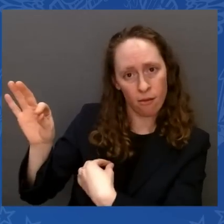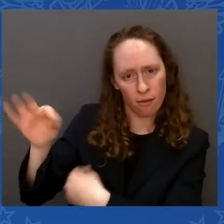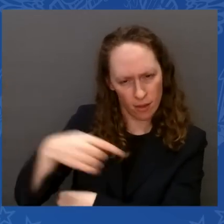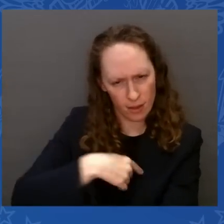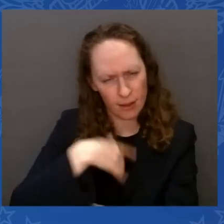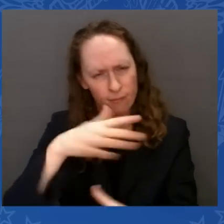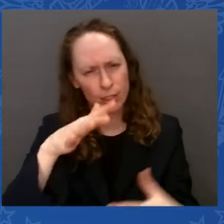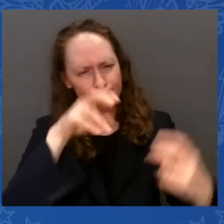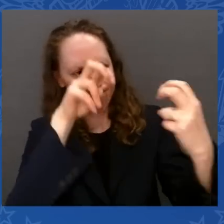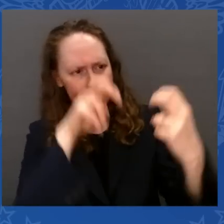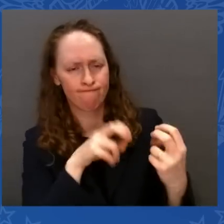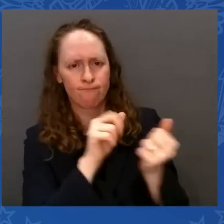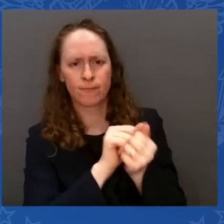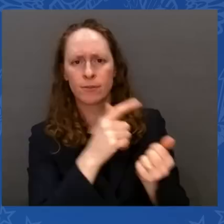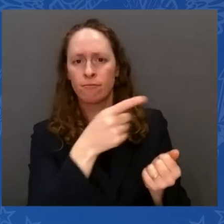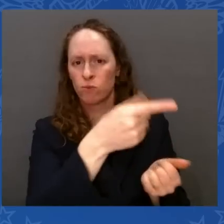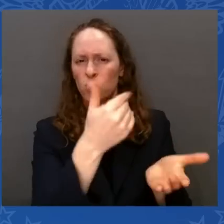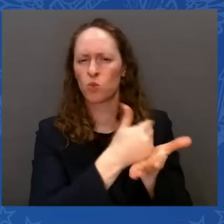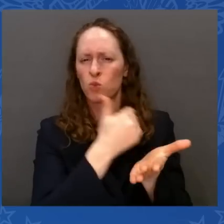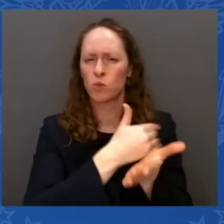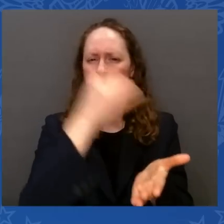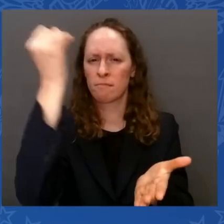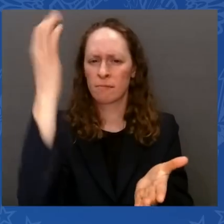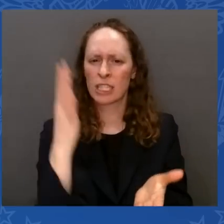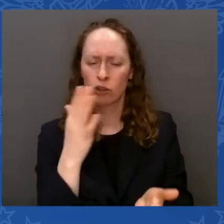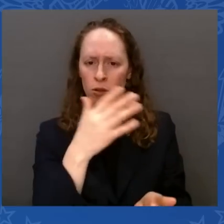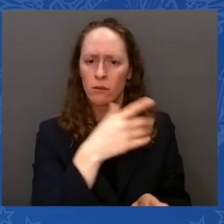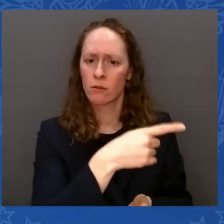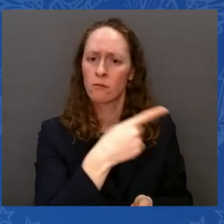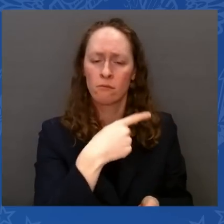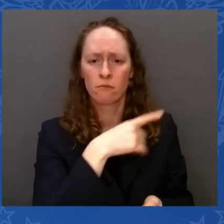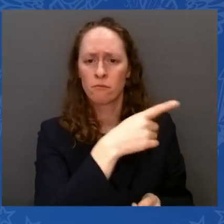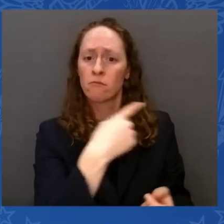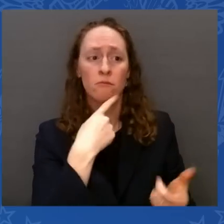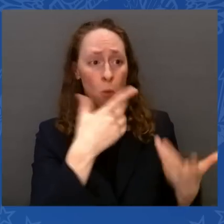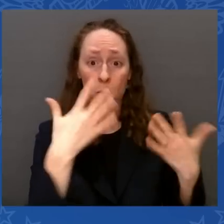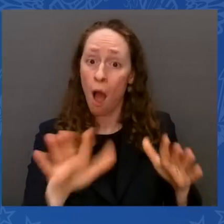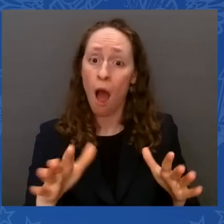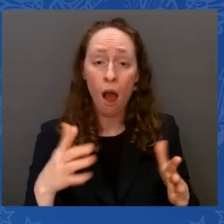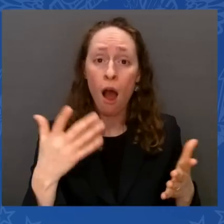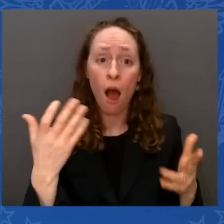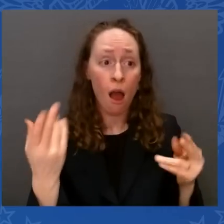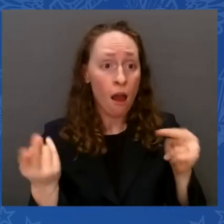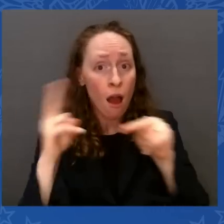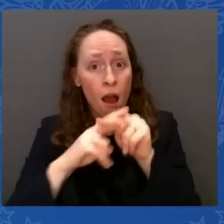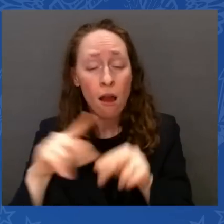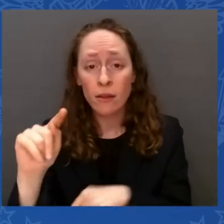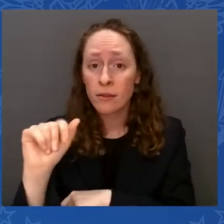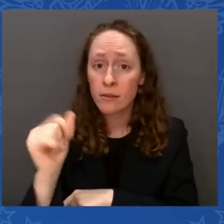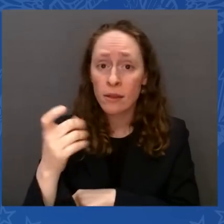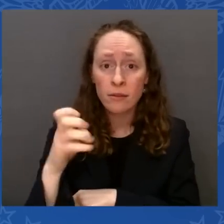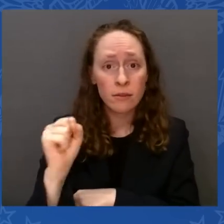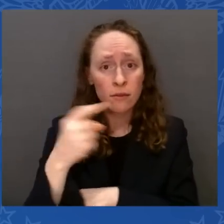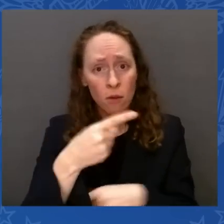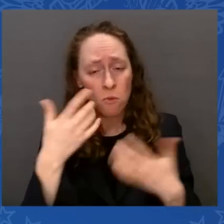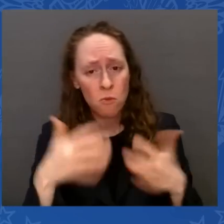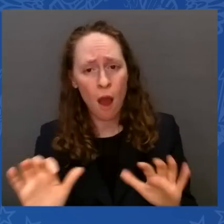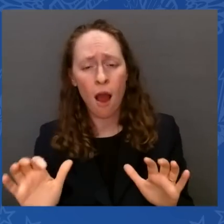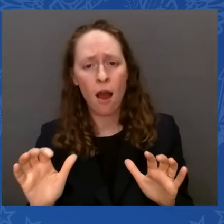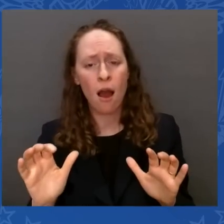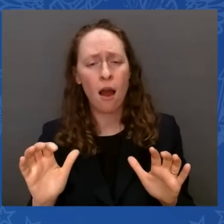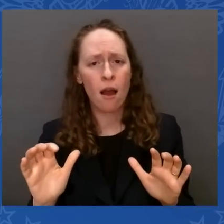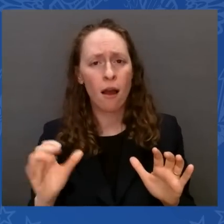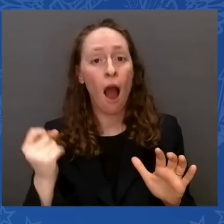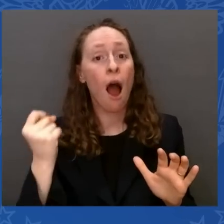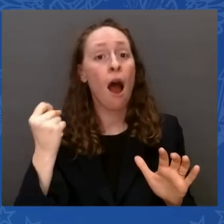won't raise taxes on anyone, on the wealthier big corporations. He just wants to cut programs. And